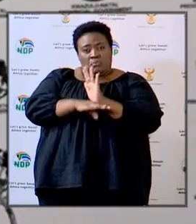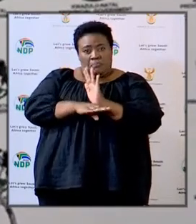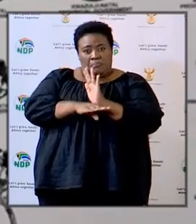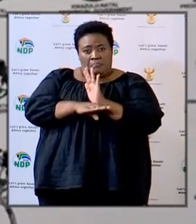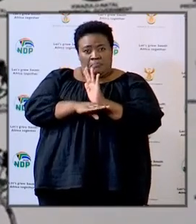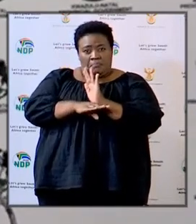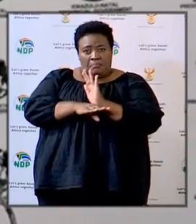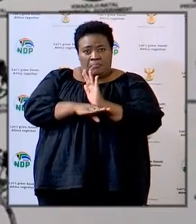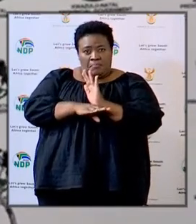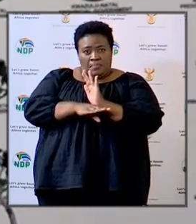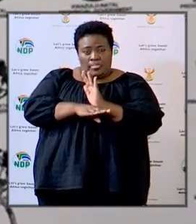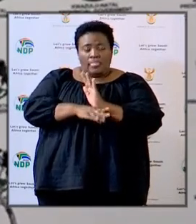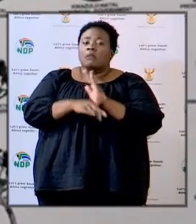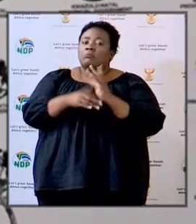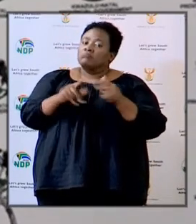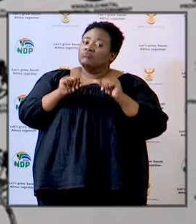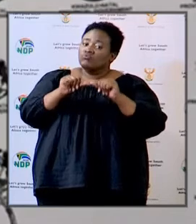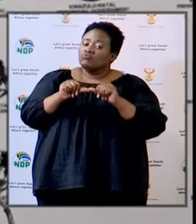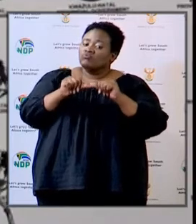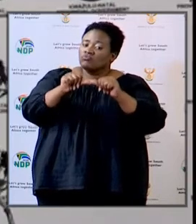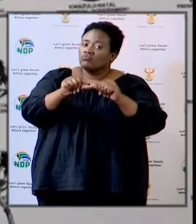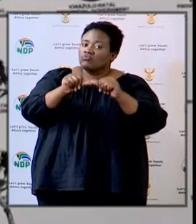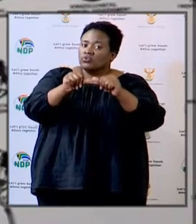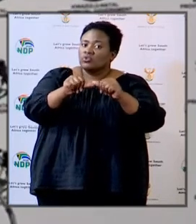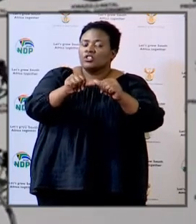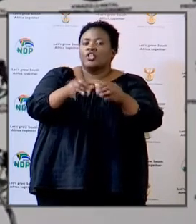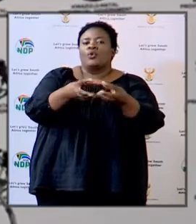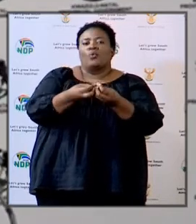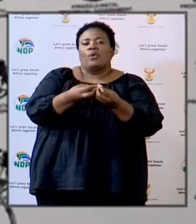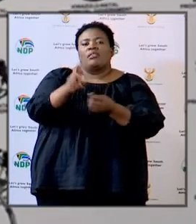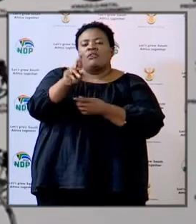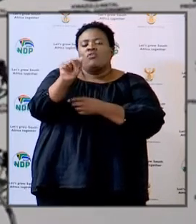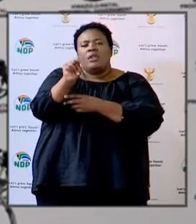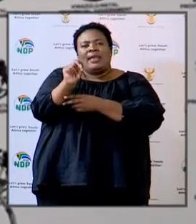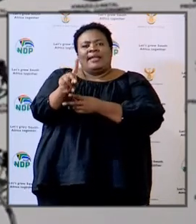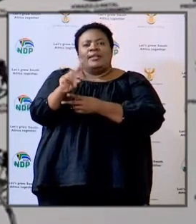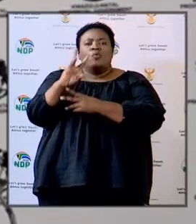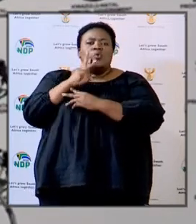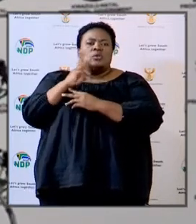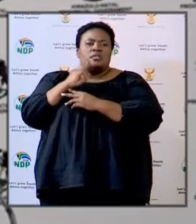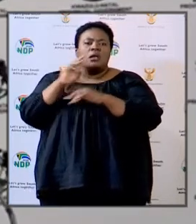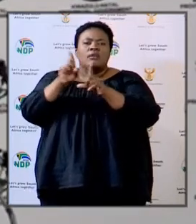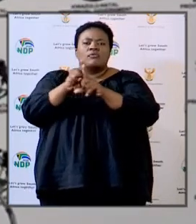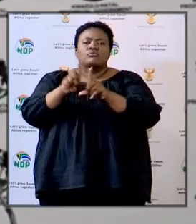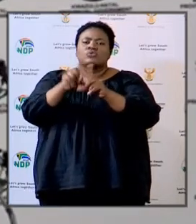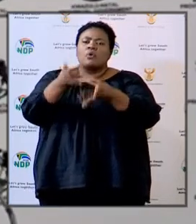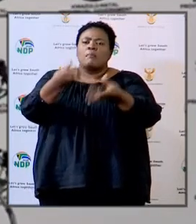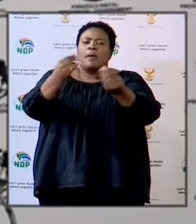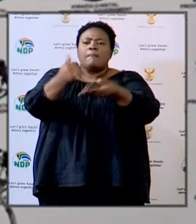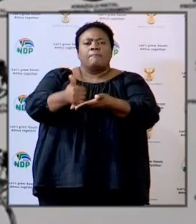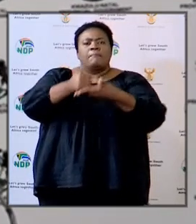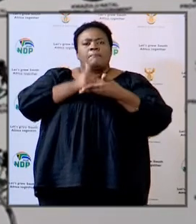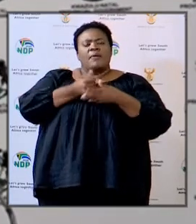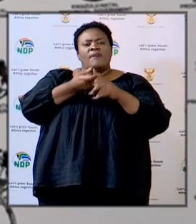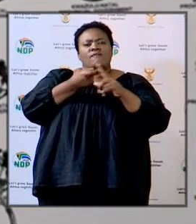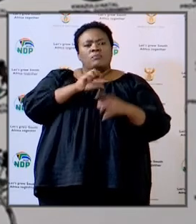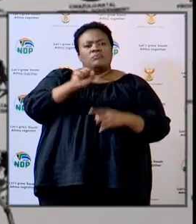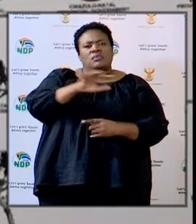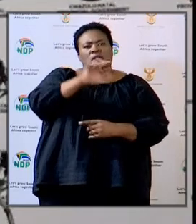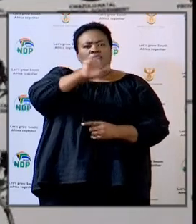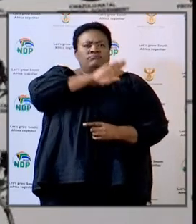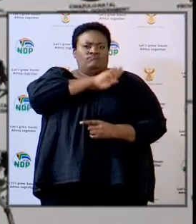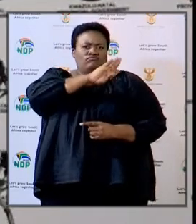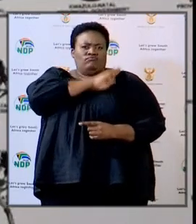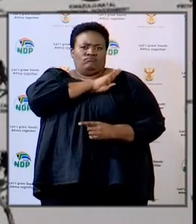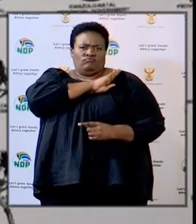is continuing with the rainwater also on board as well as getting assistance from the South